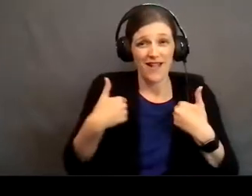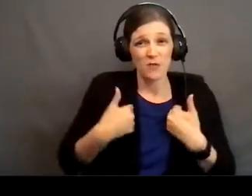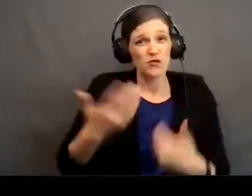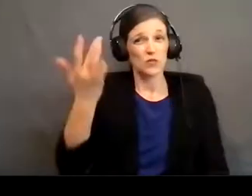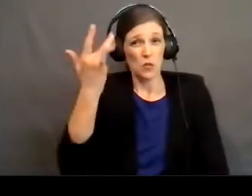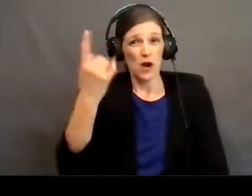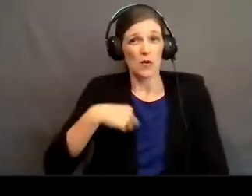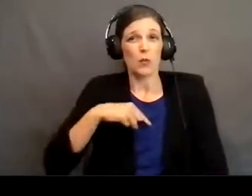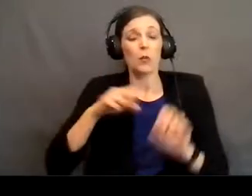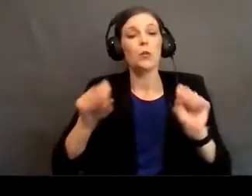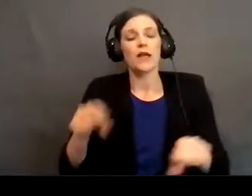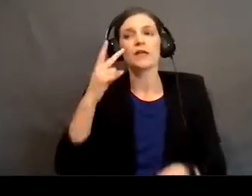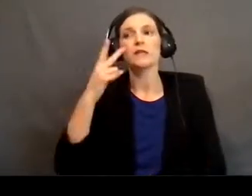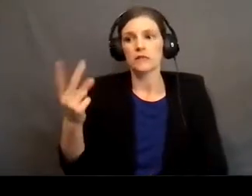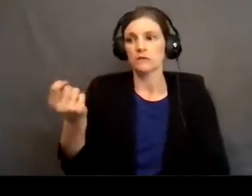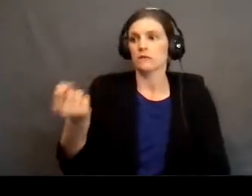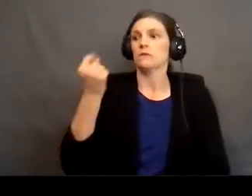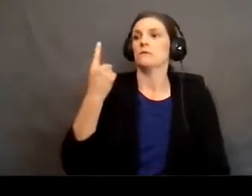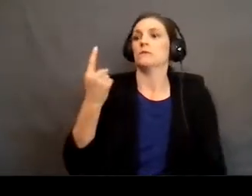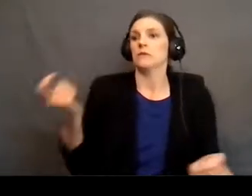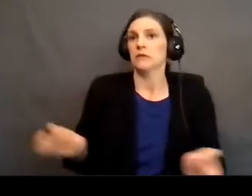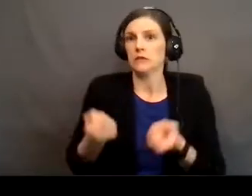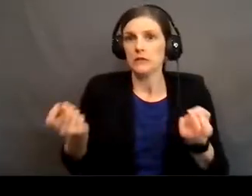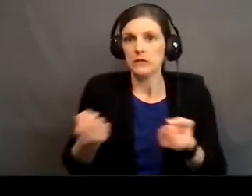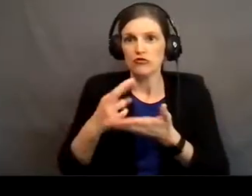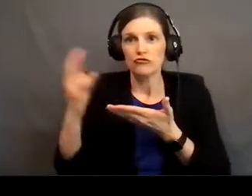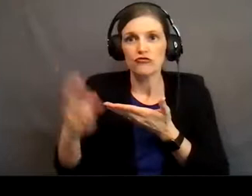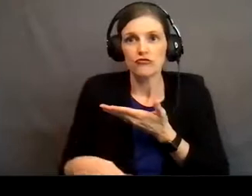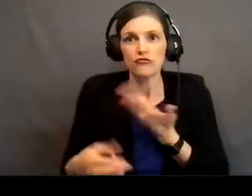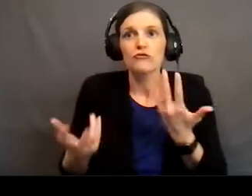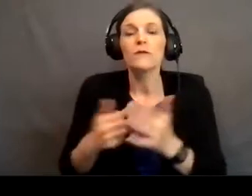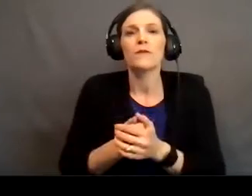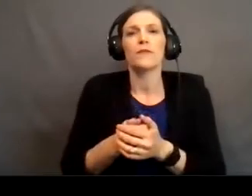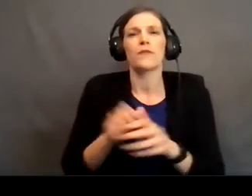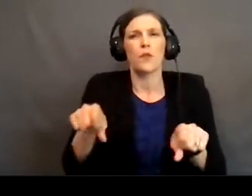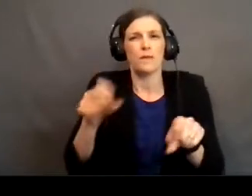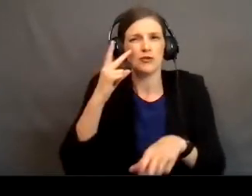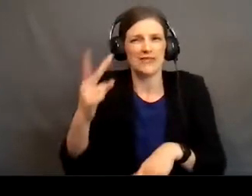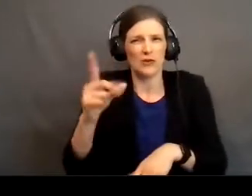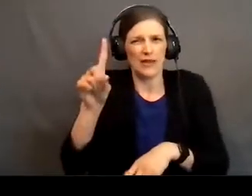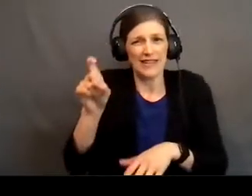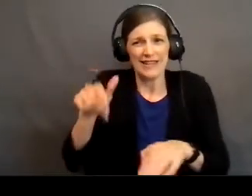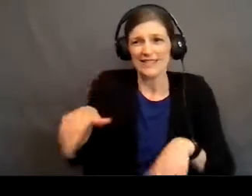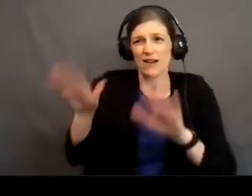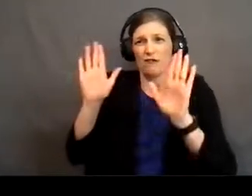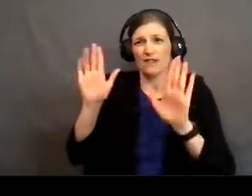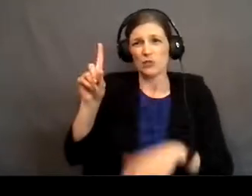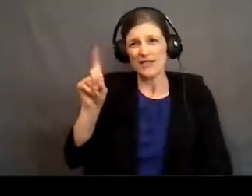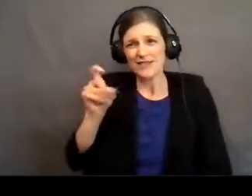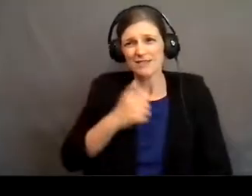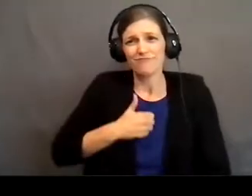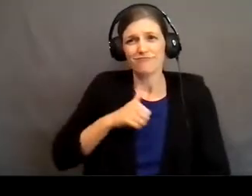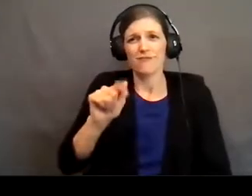we're able to see what our sin does. We're able to see that we need a sacrifice that we need atonement